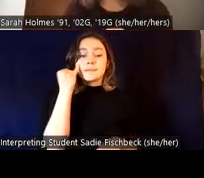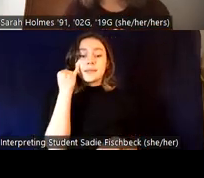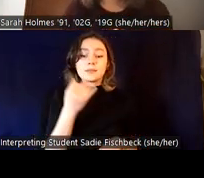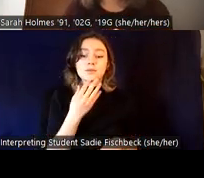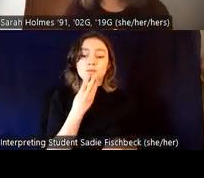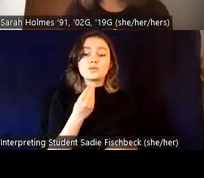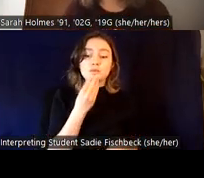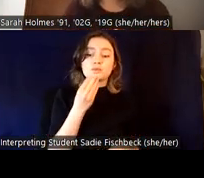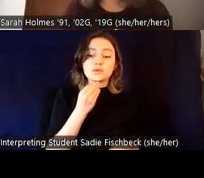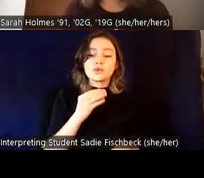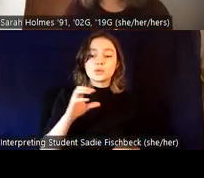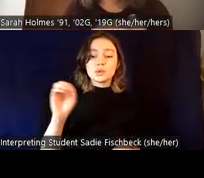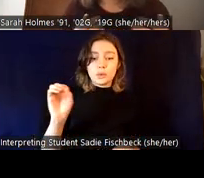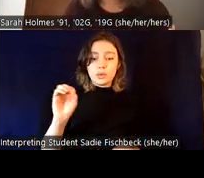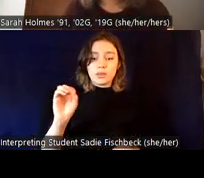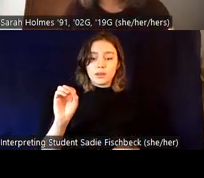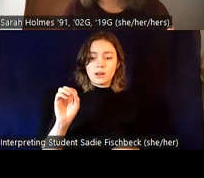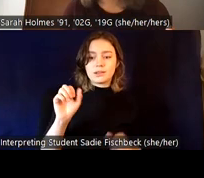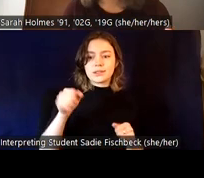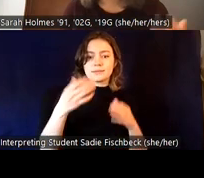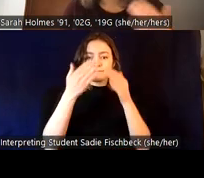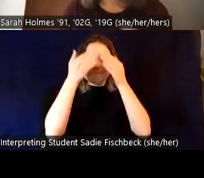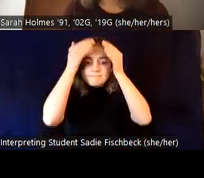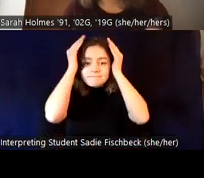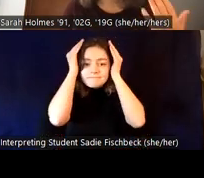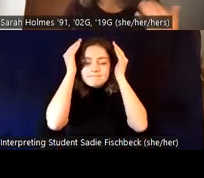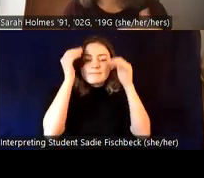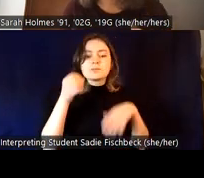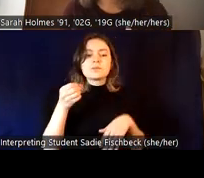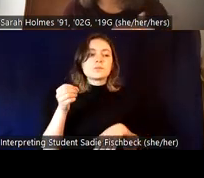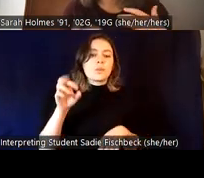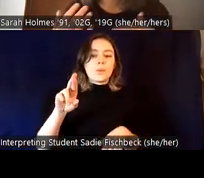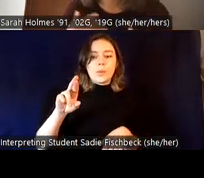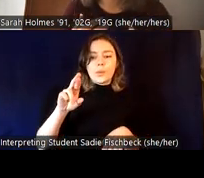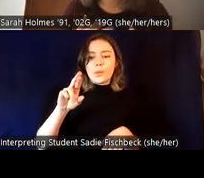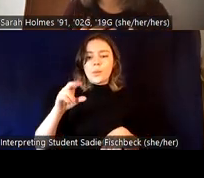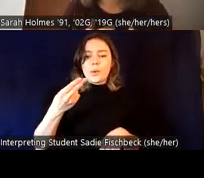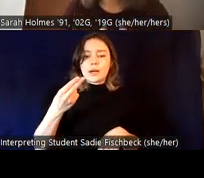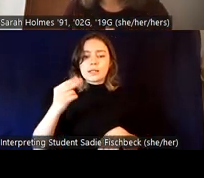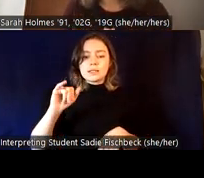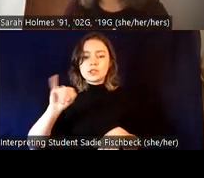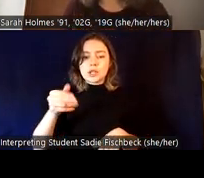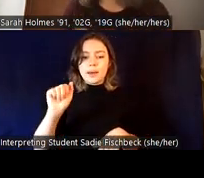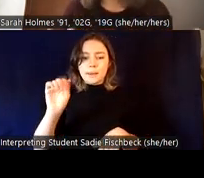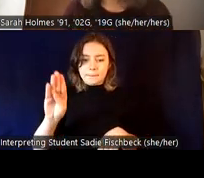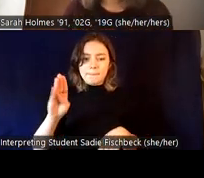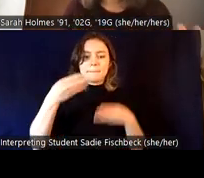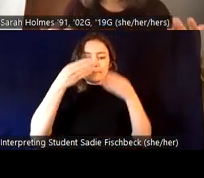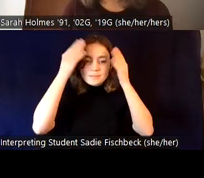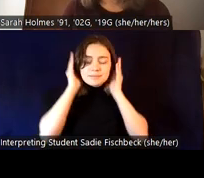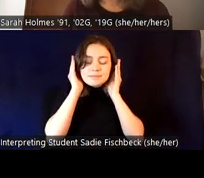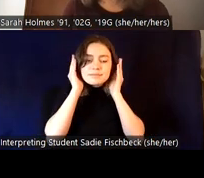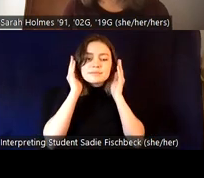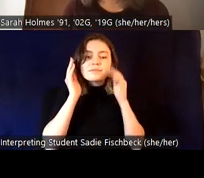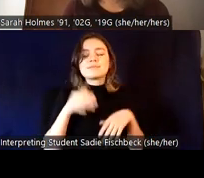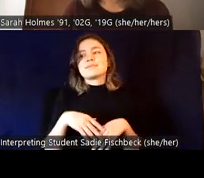um, women of, you know, from, from Muslim backgrounds who wear a hijab or a niqab or some other head covering, um, men who are of